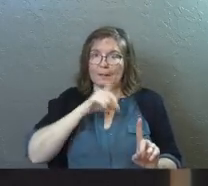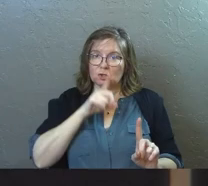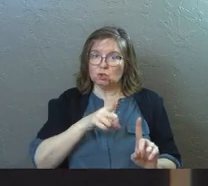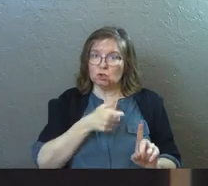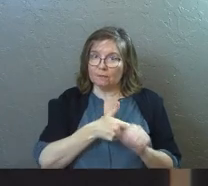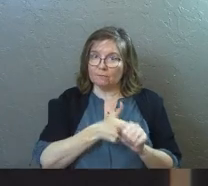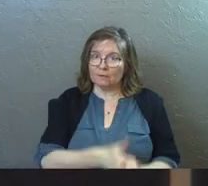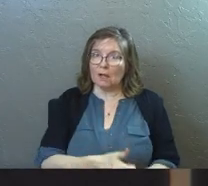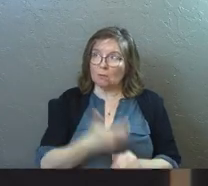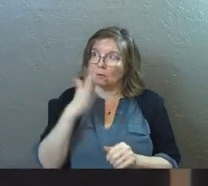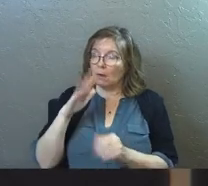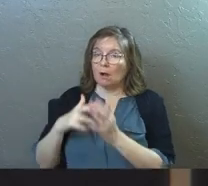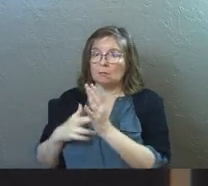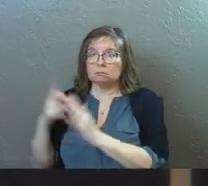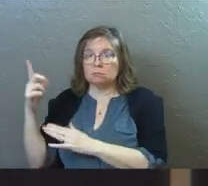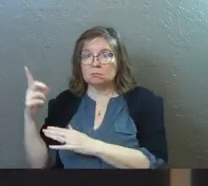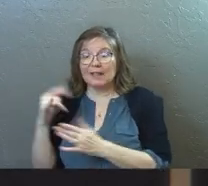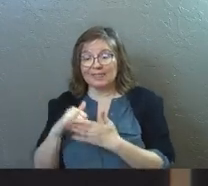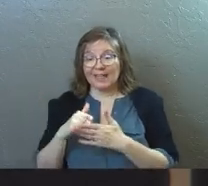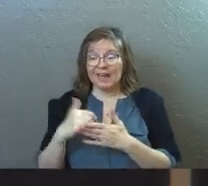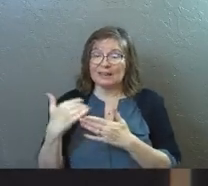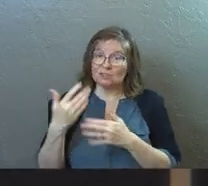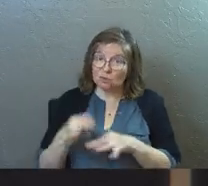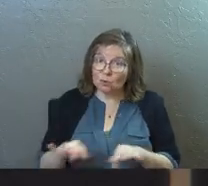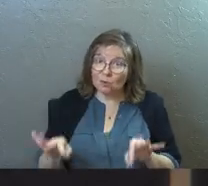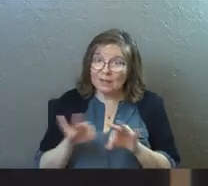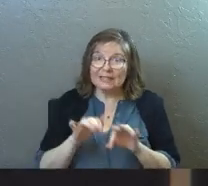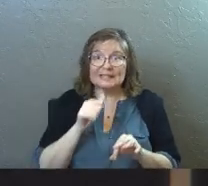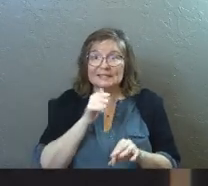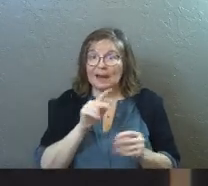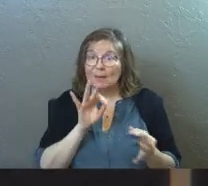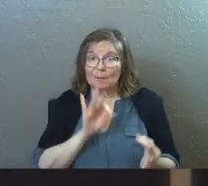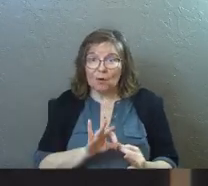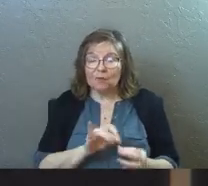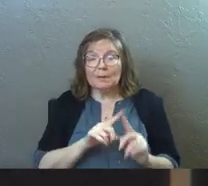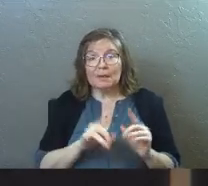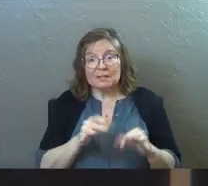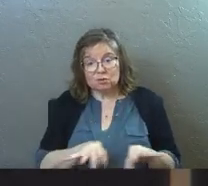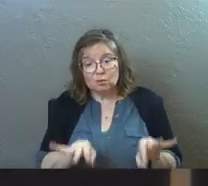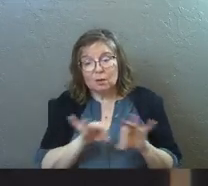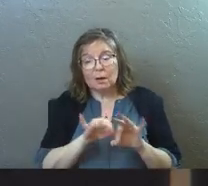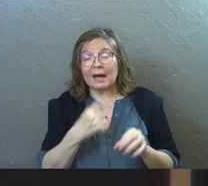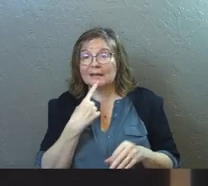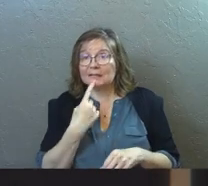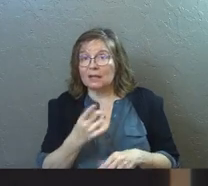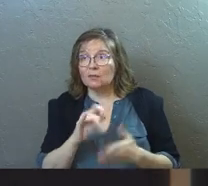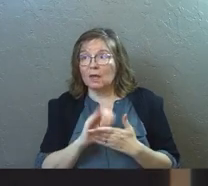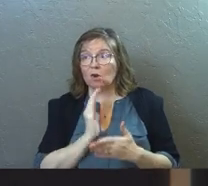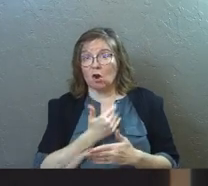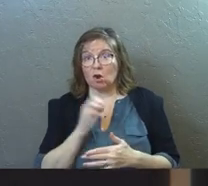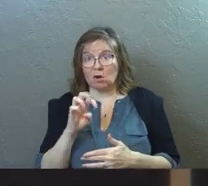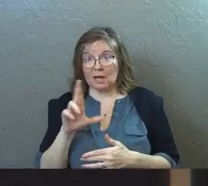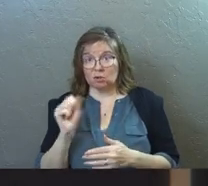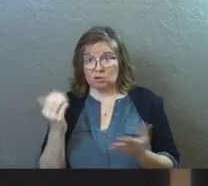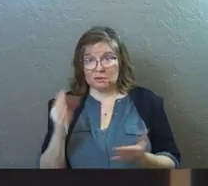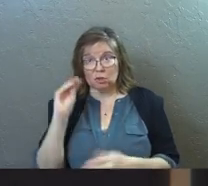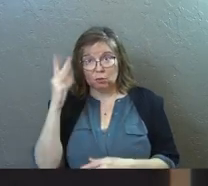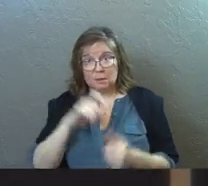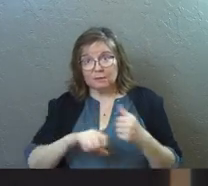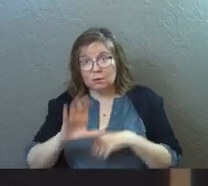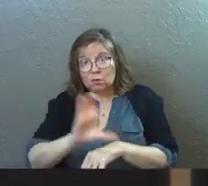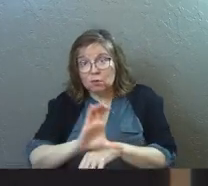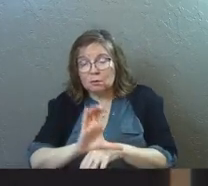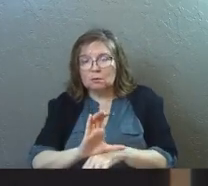shepherd. That accountability is critical. It is not perfect. But I can tell you that our elders here at Grace